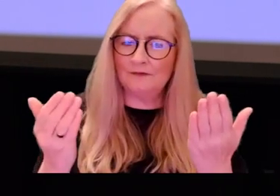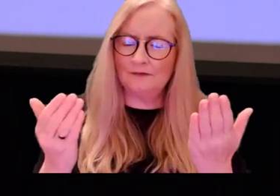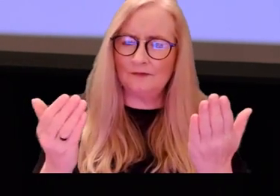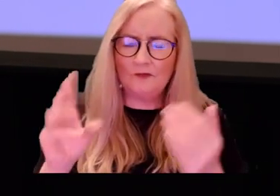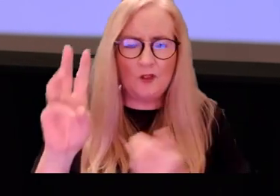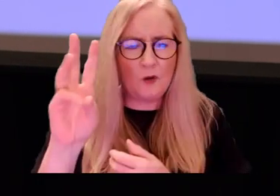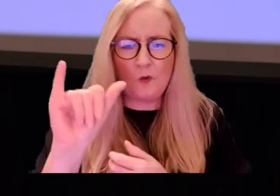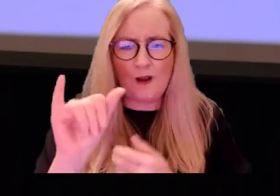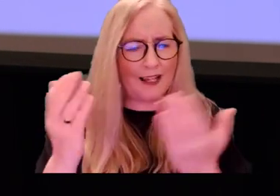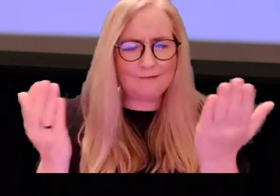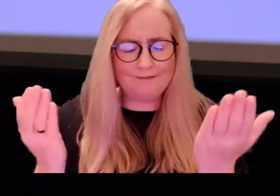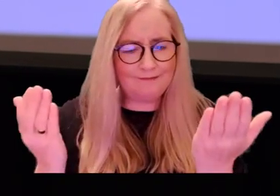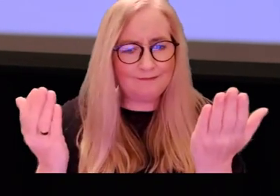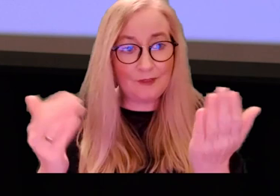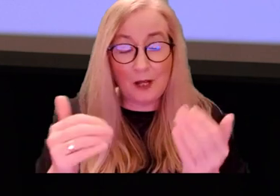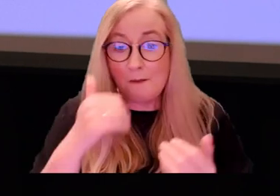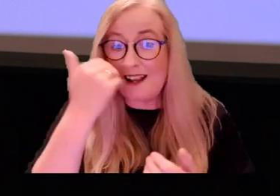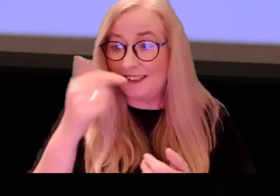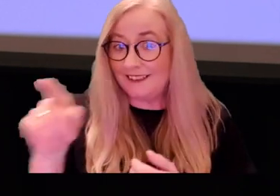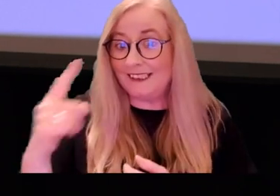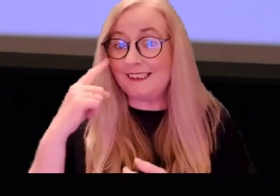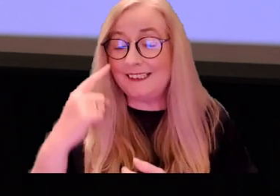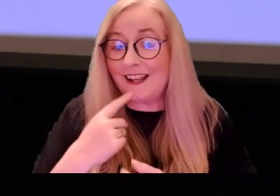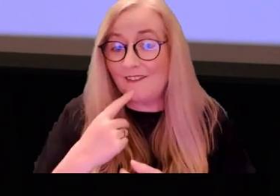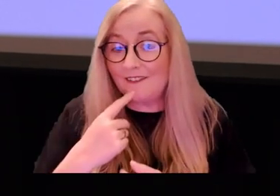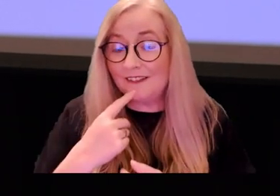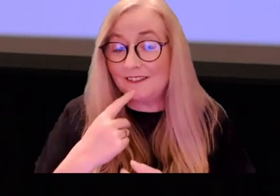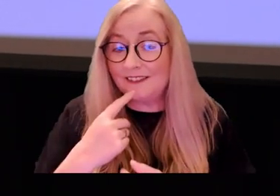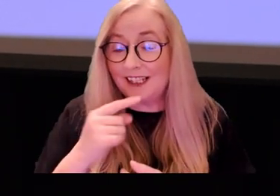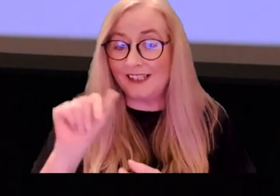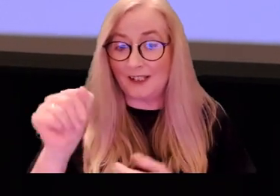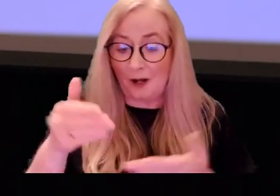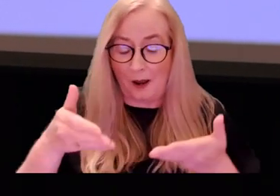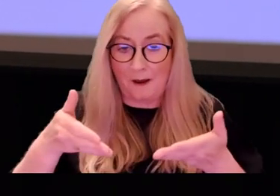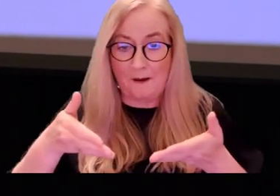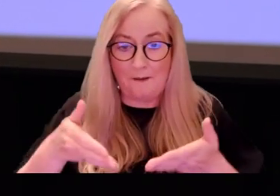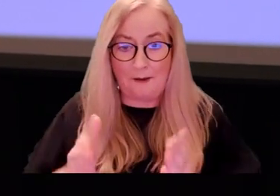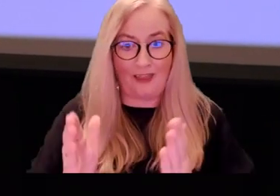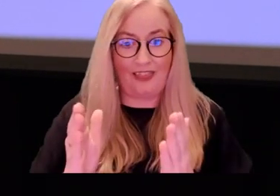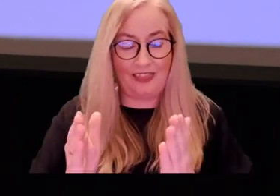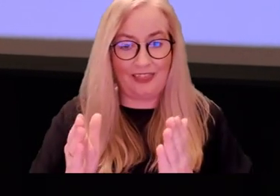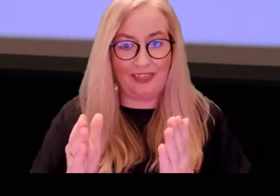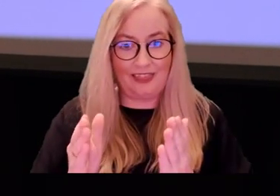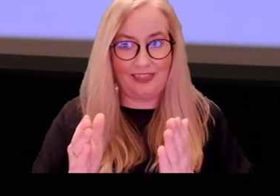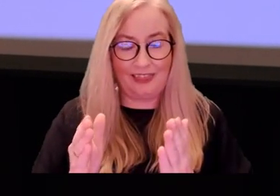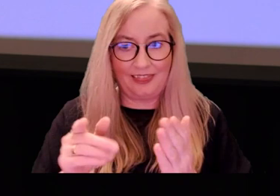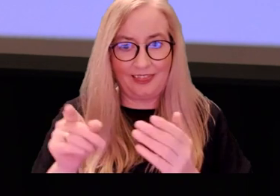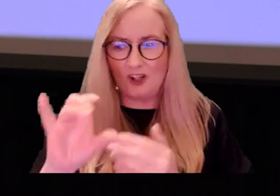why is that just because he's deaf an accident of birth as John Hume would say